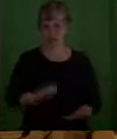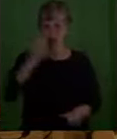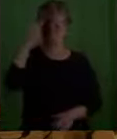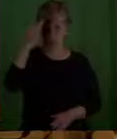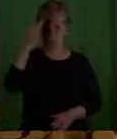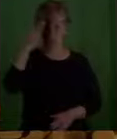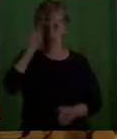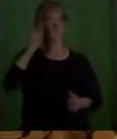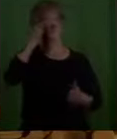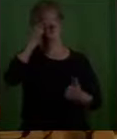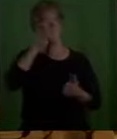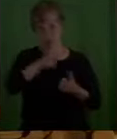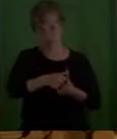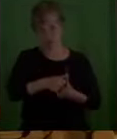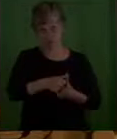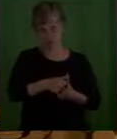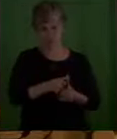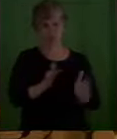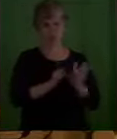fact.